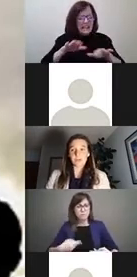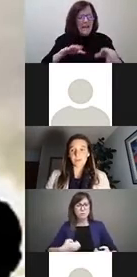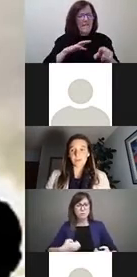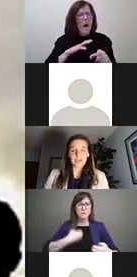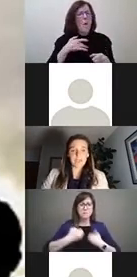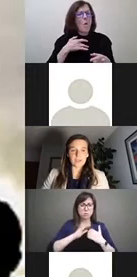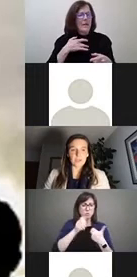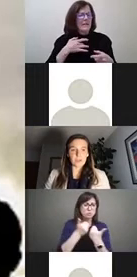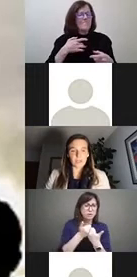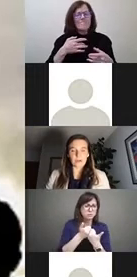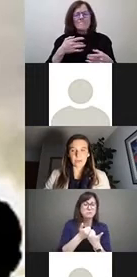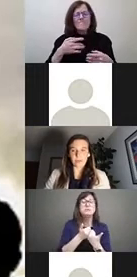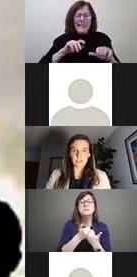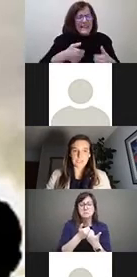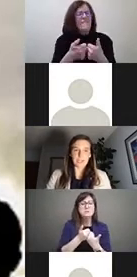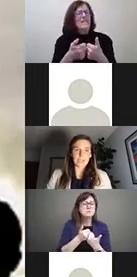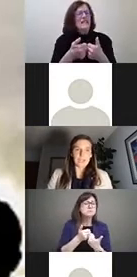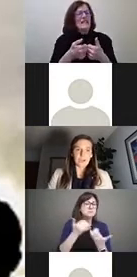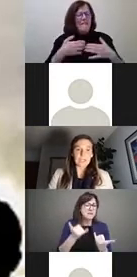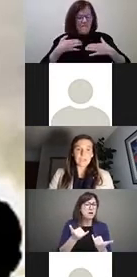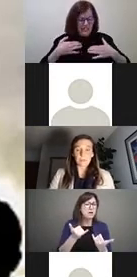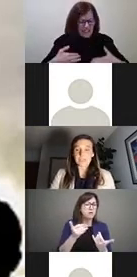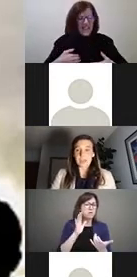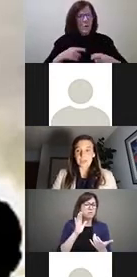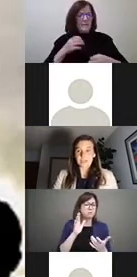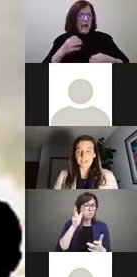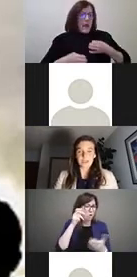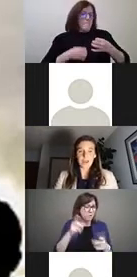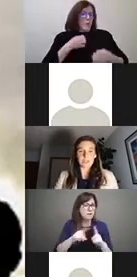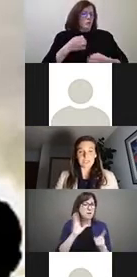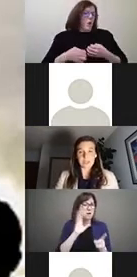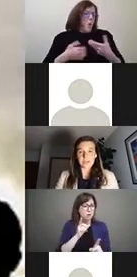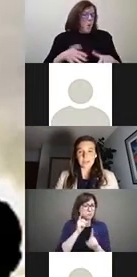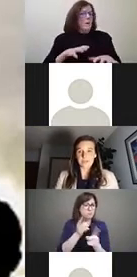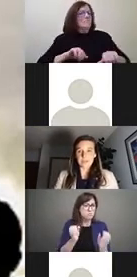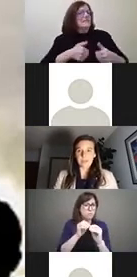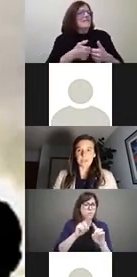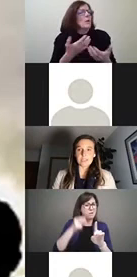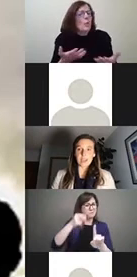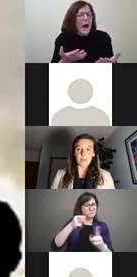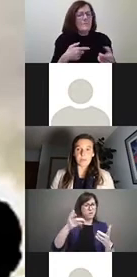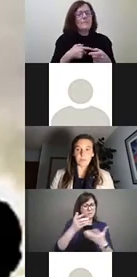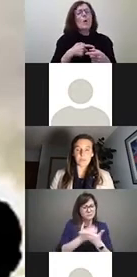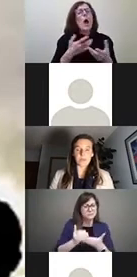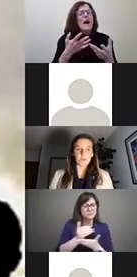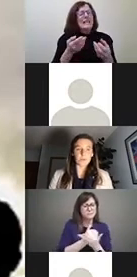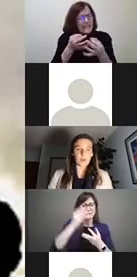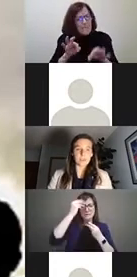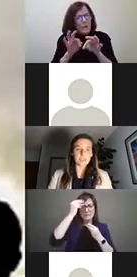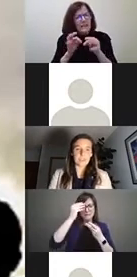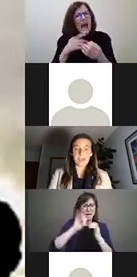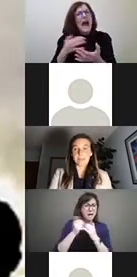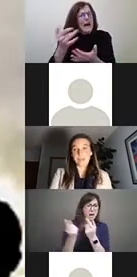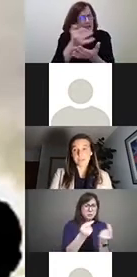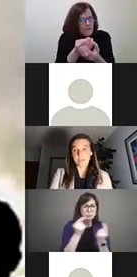as you've heard already, and you'll hear a little bit more today, key towards that is having data to understand how we're doing on those